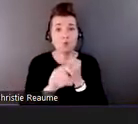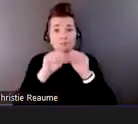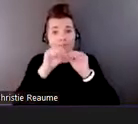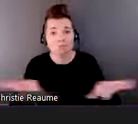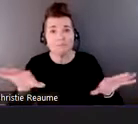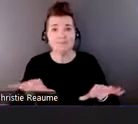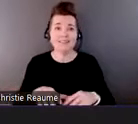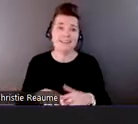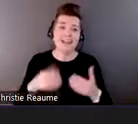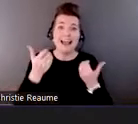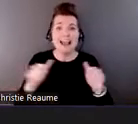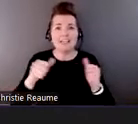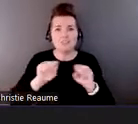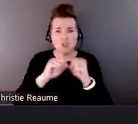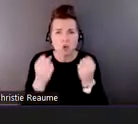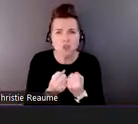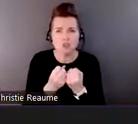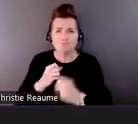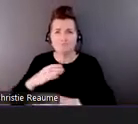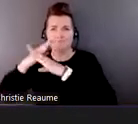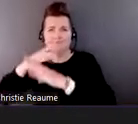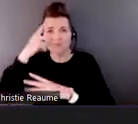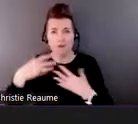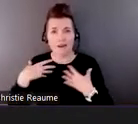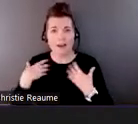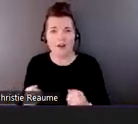health, and the social inclusion of older adults.